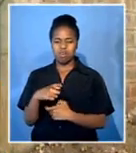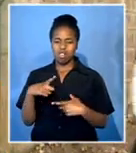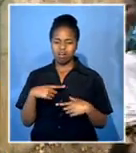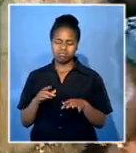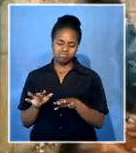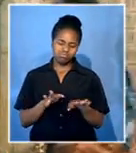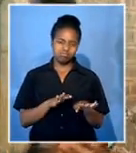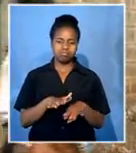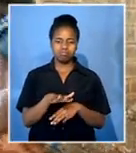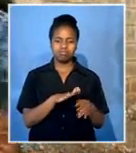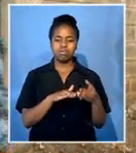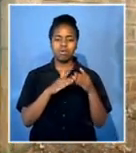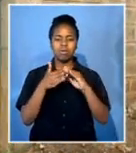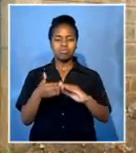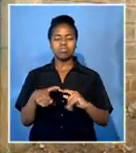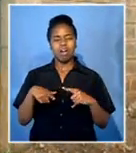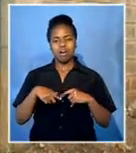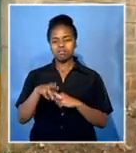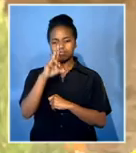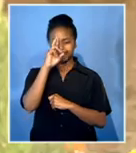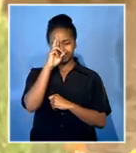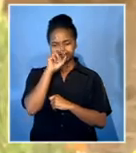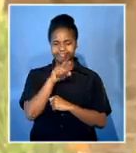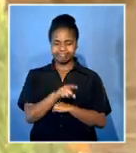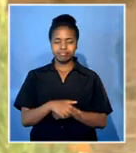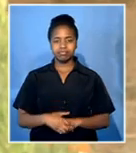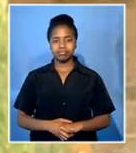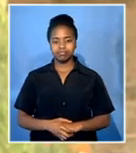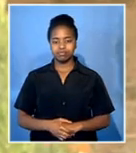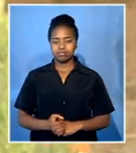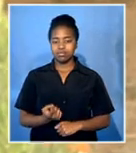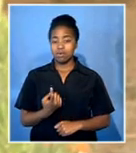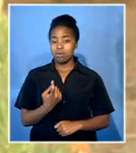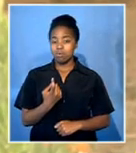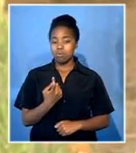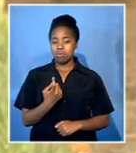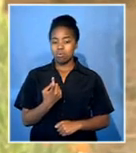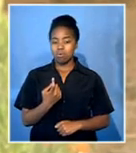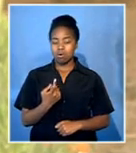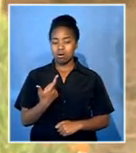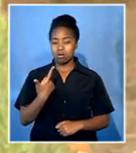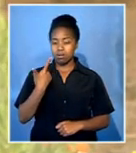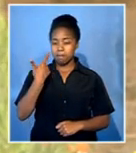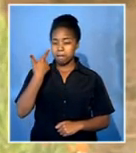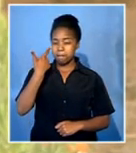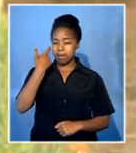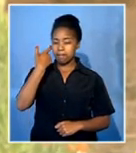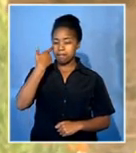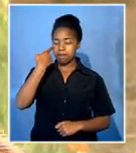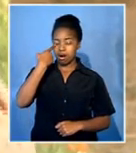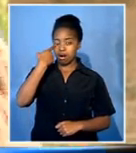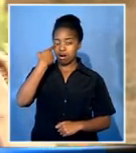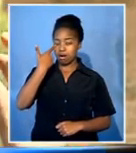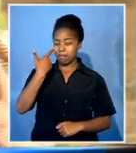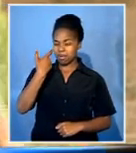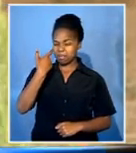those who made the journey here had hoped they would not have to there is one bullet that tore direct through his eye there are two